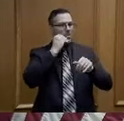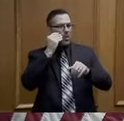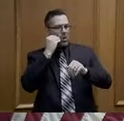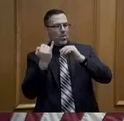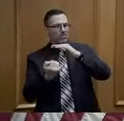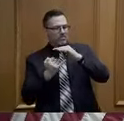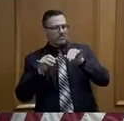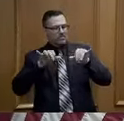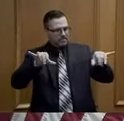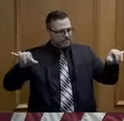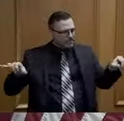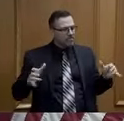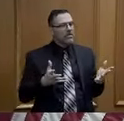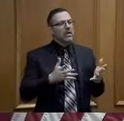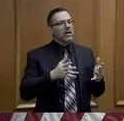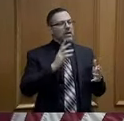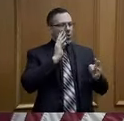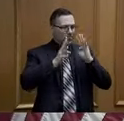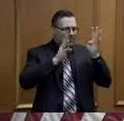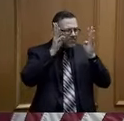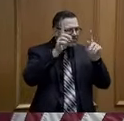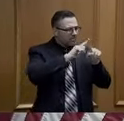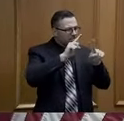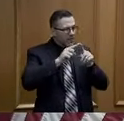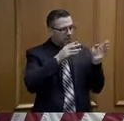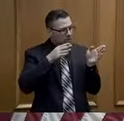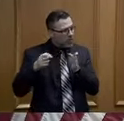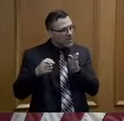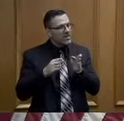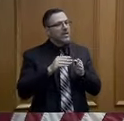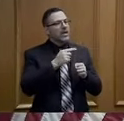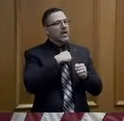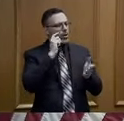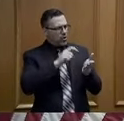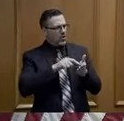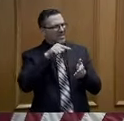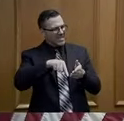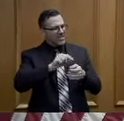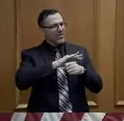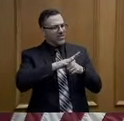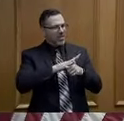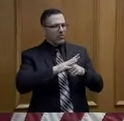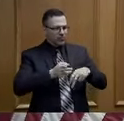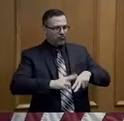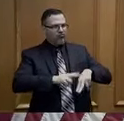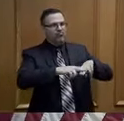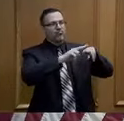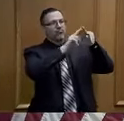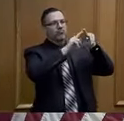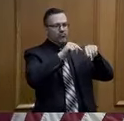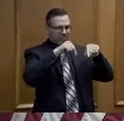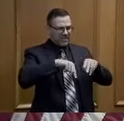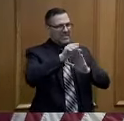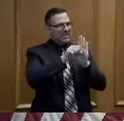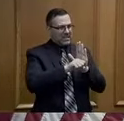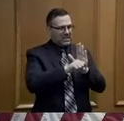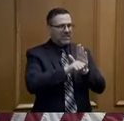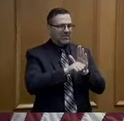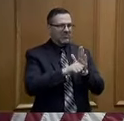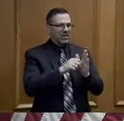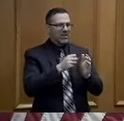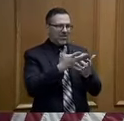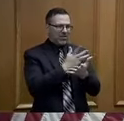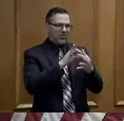personnel that will be needed as this virus increases in our state and the health needs associated with it.